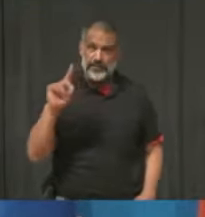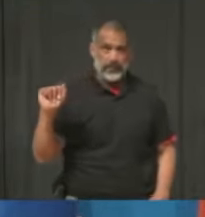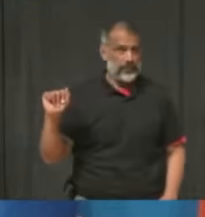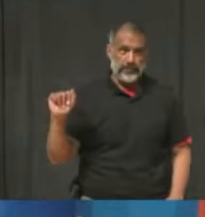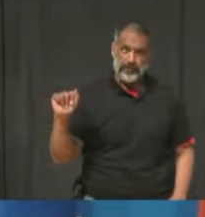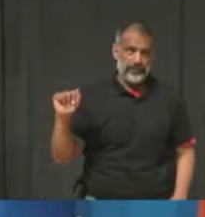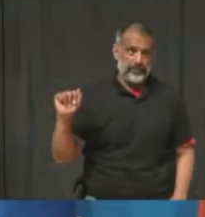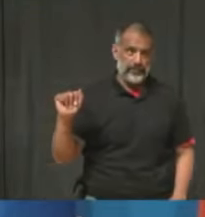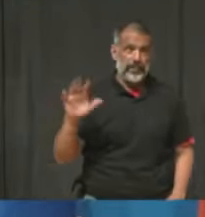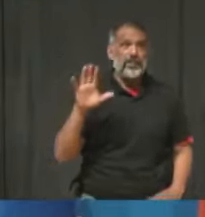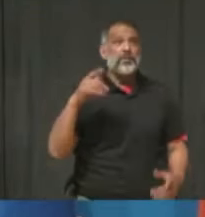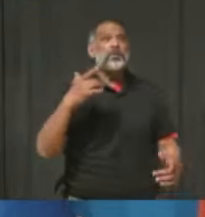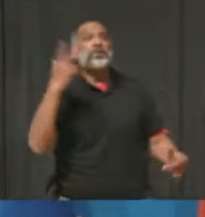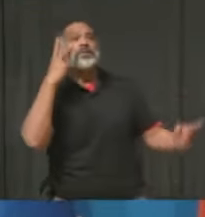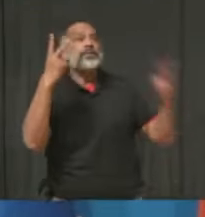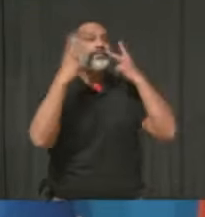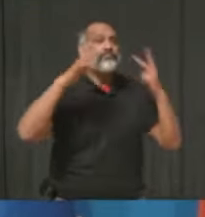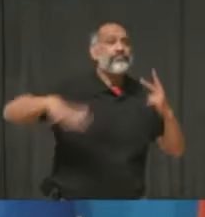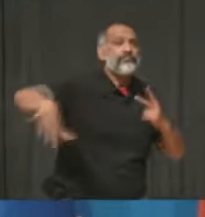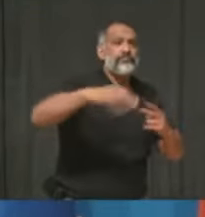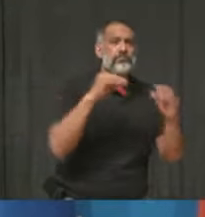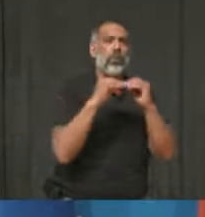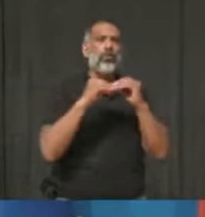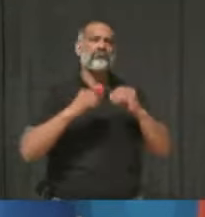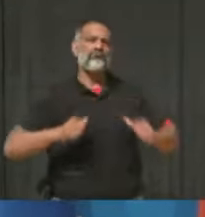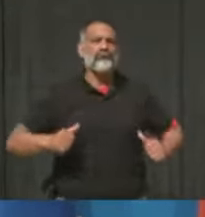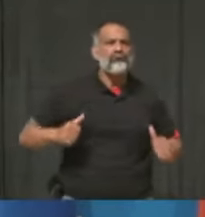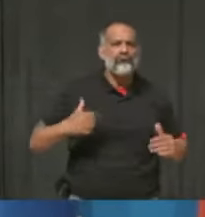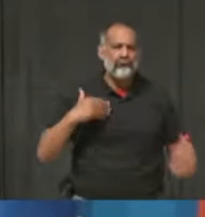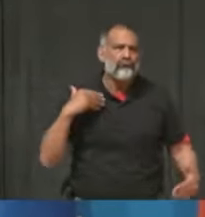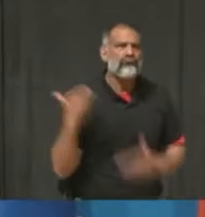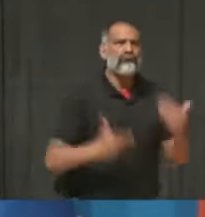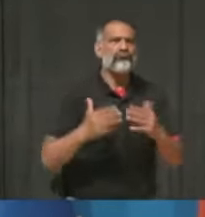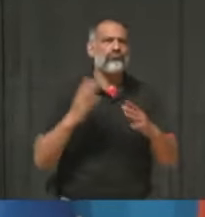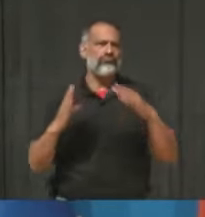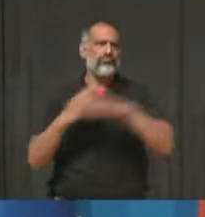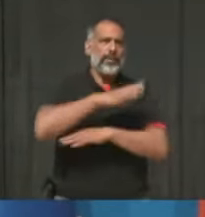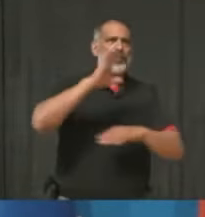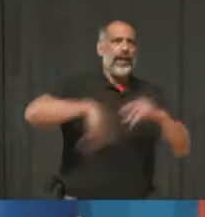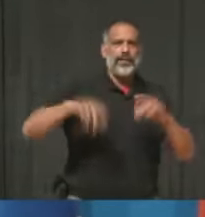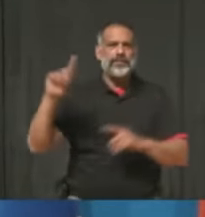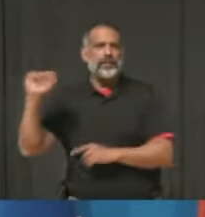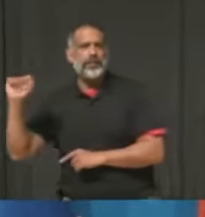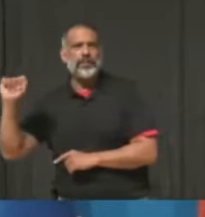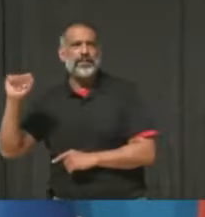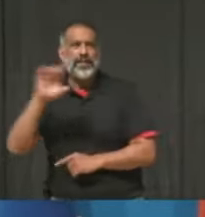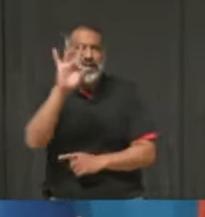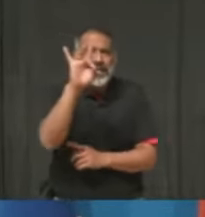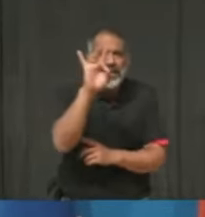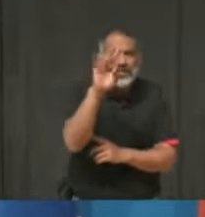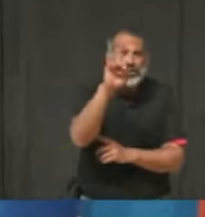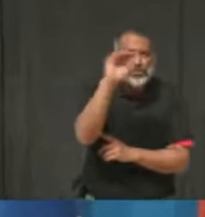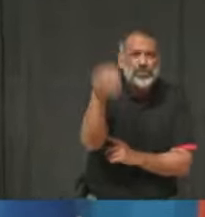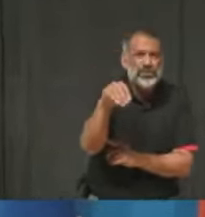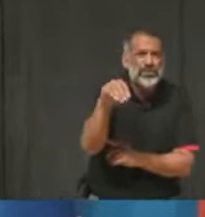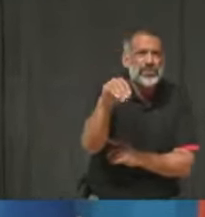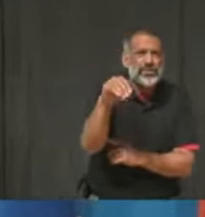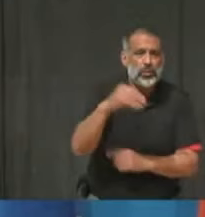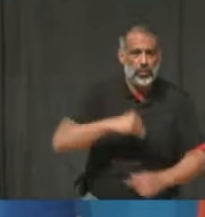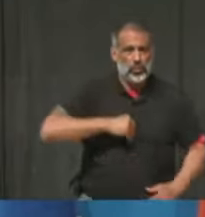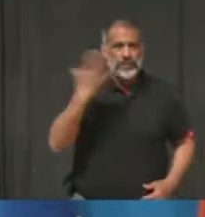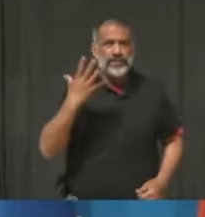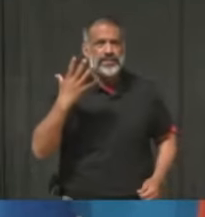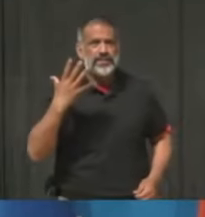progressive than equity-seeking groups. The survey that you heard this morning basically confirms that. says that 82% of white staff thought the city was committed to